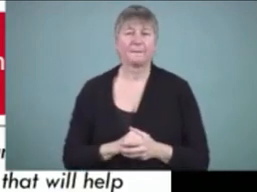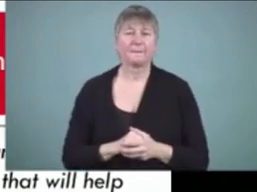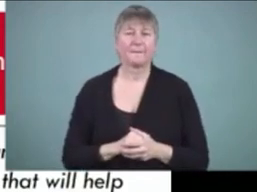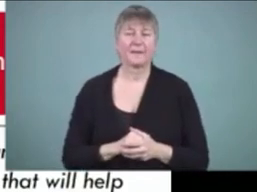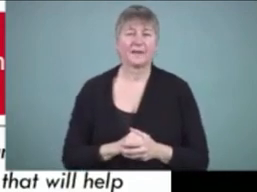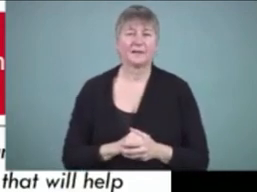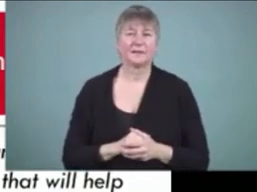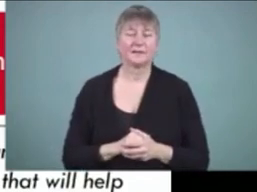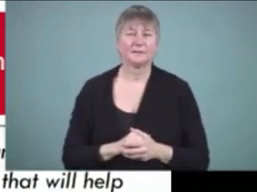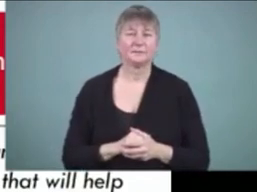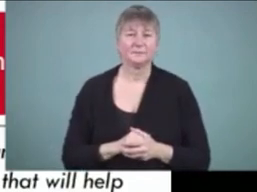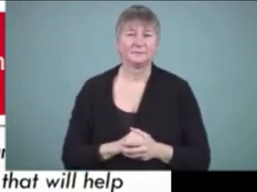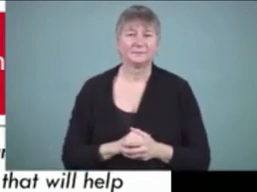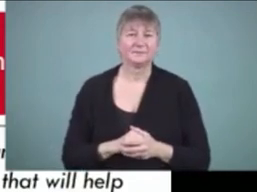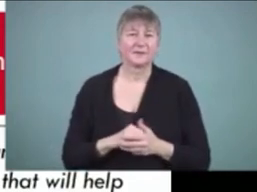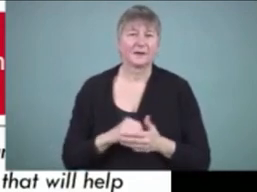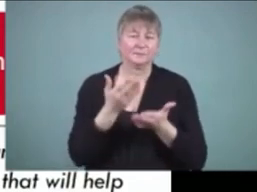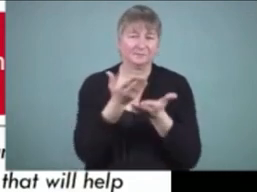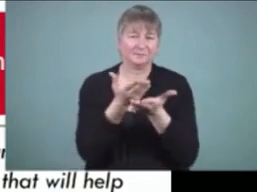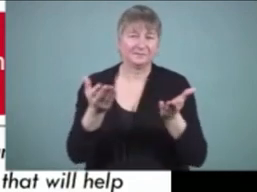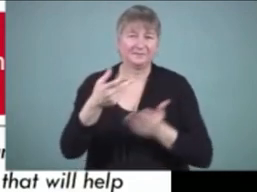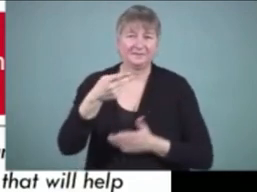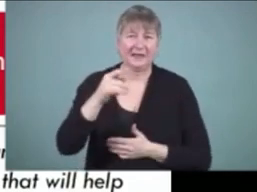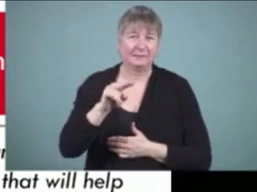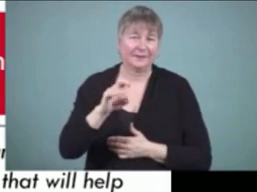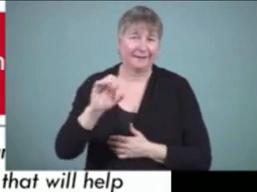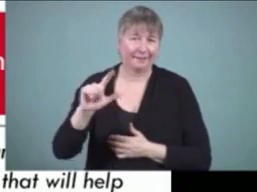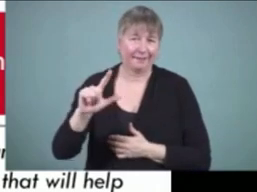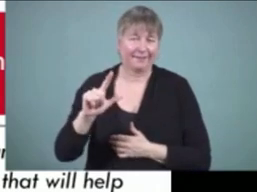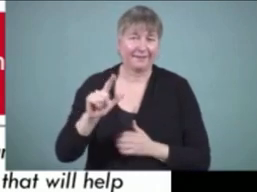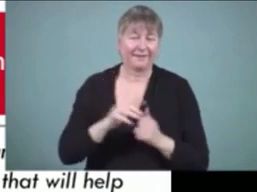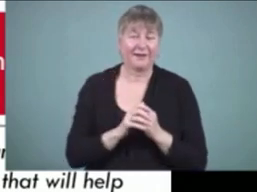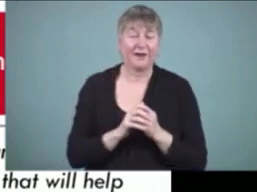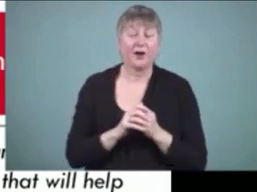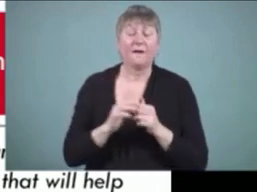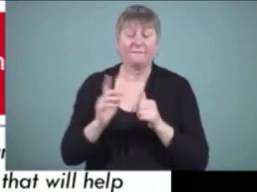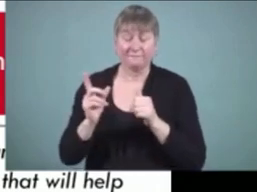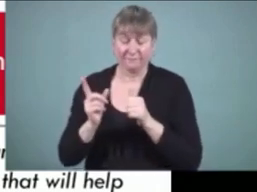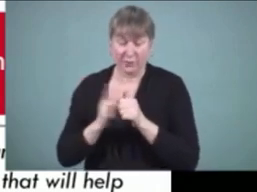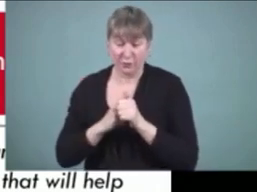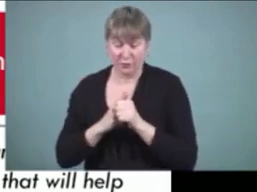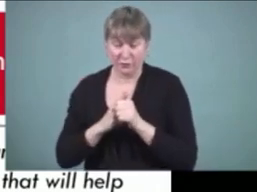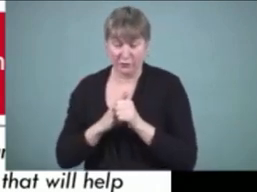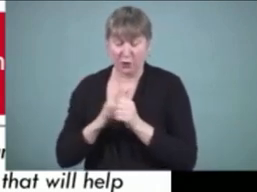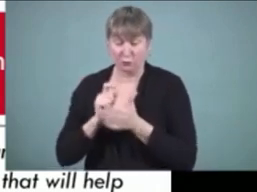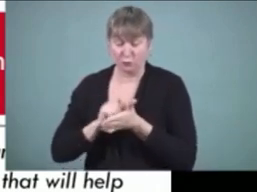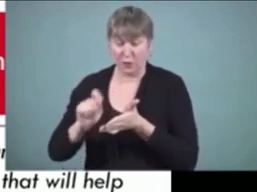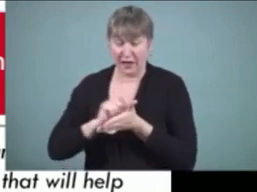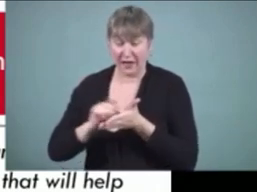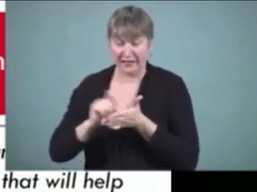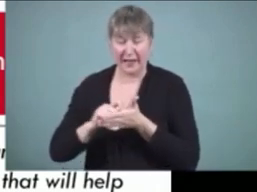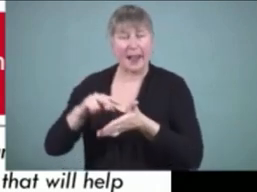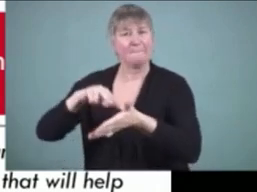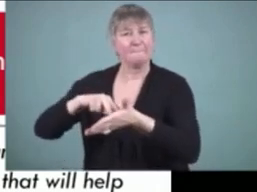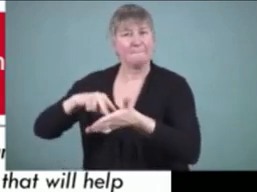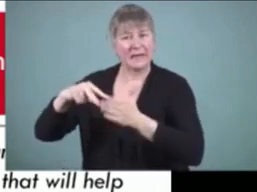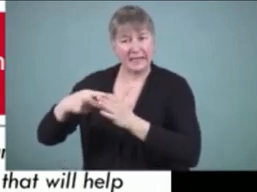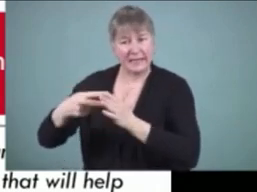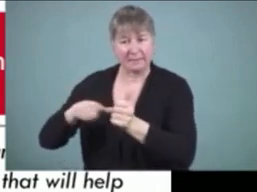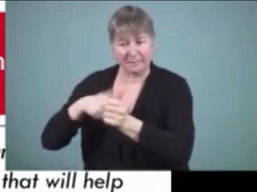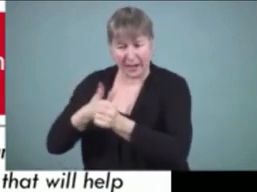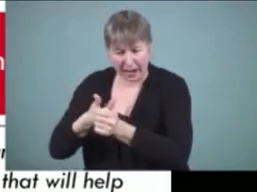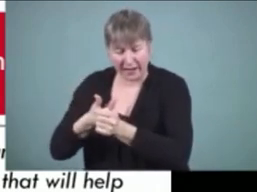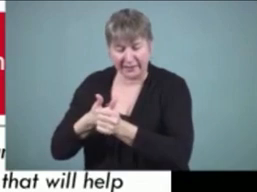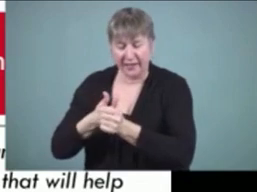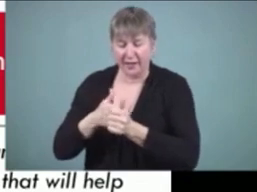As Gaisu Pinnell says, you need to start with meaning first and then focus on form, not the other way